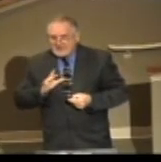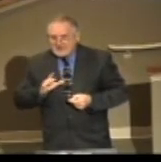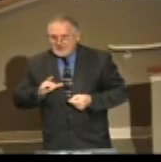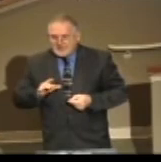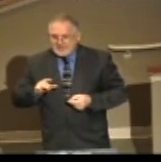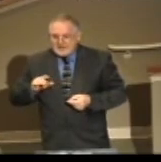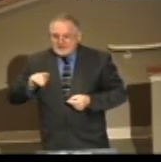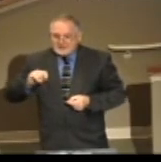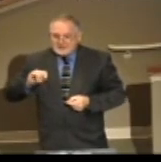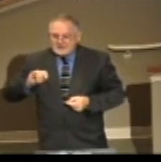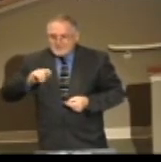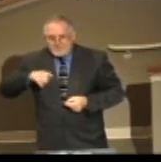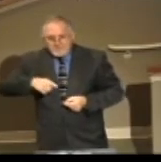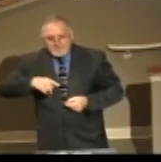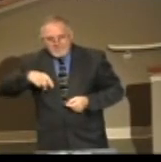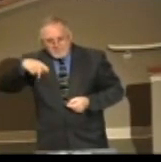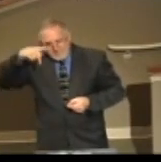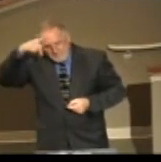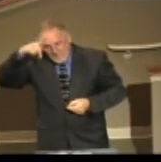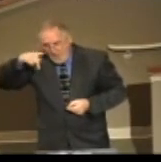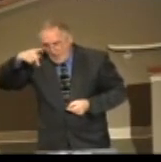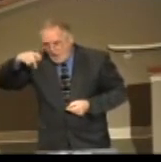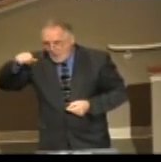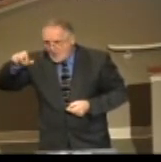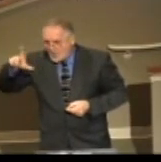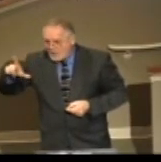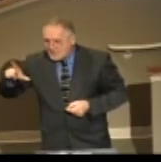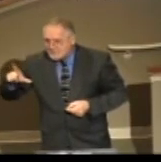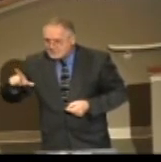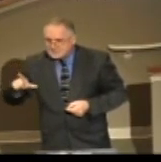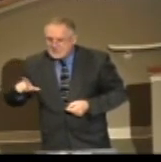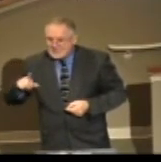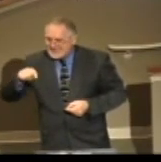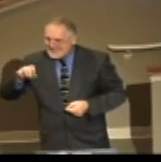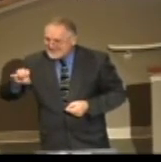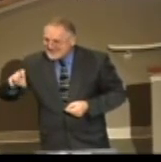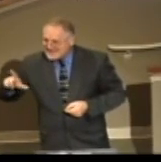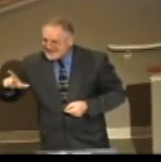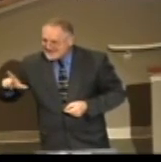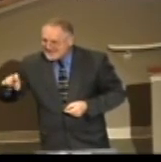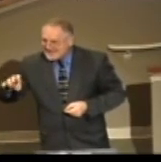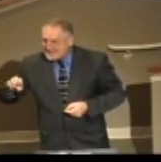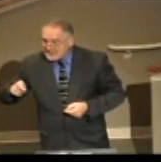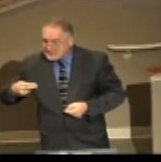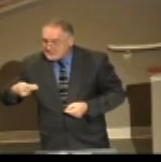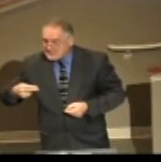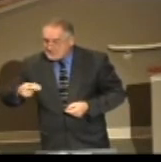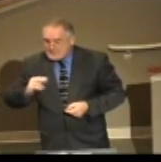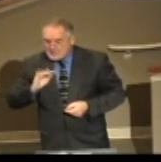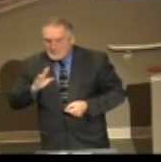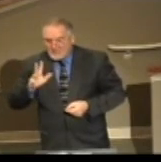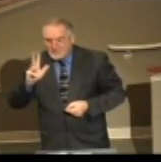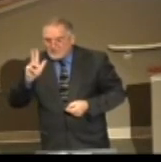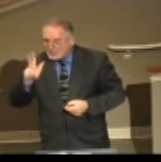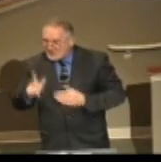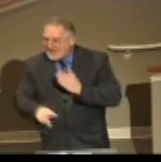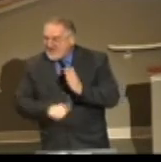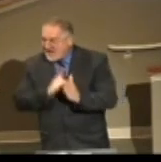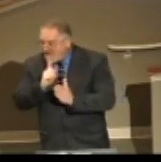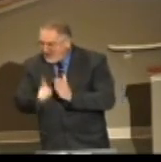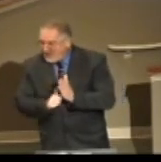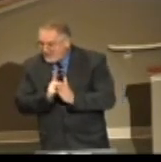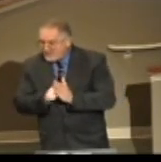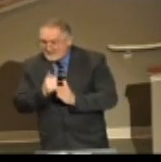Tillage came and he lectured for two and a half hours saying, I can prove to you there's no resurrection that Jesus Christ did not really